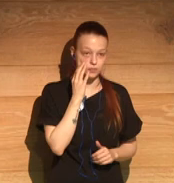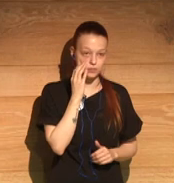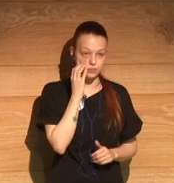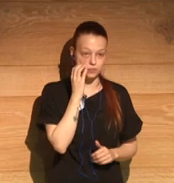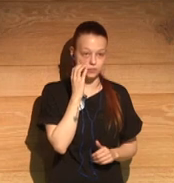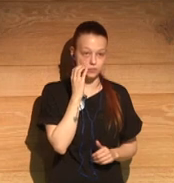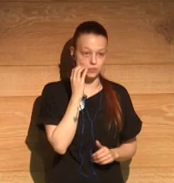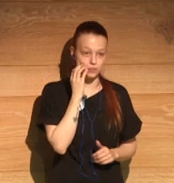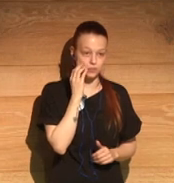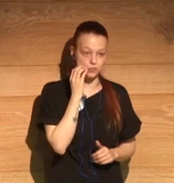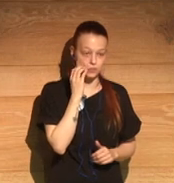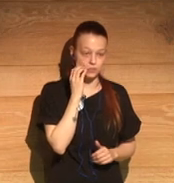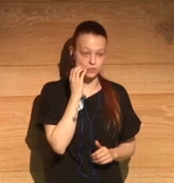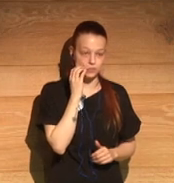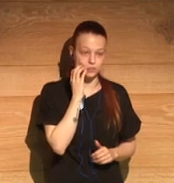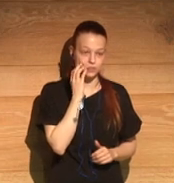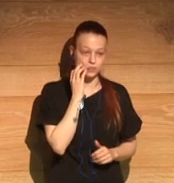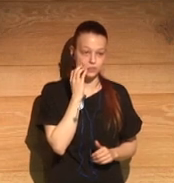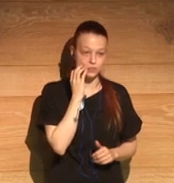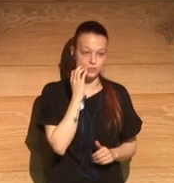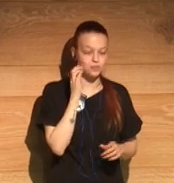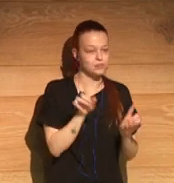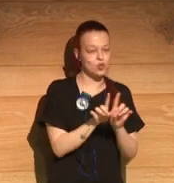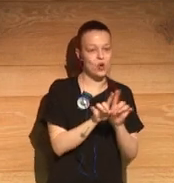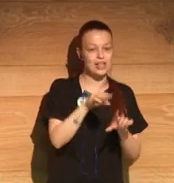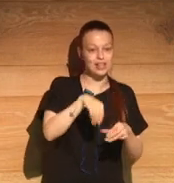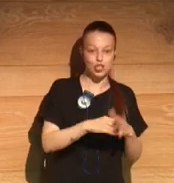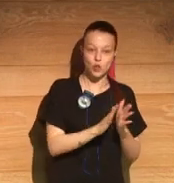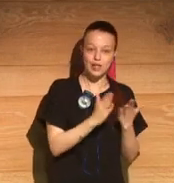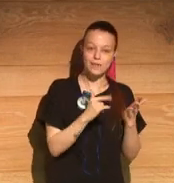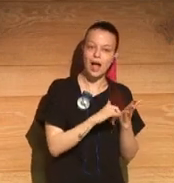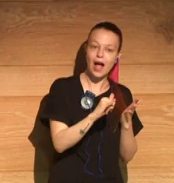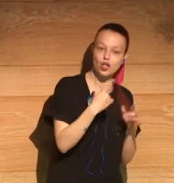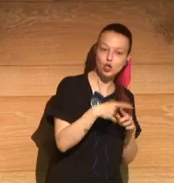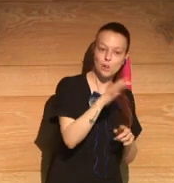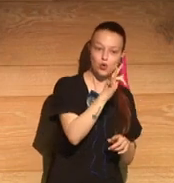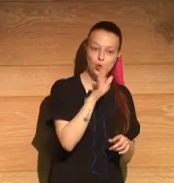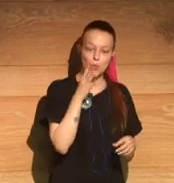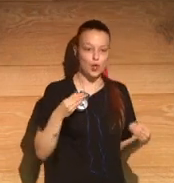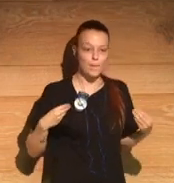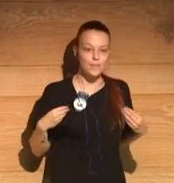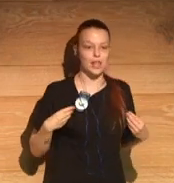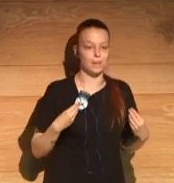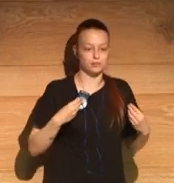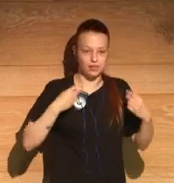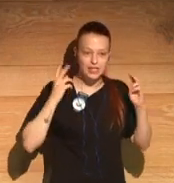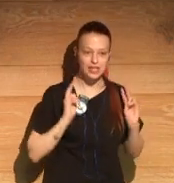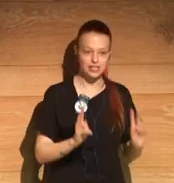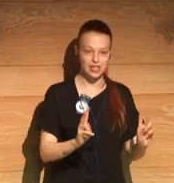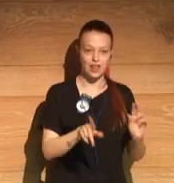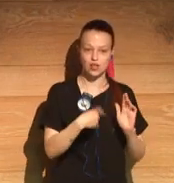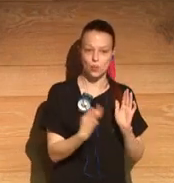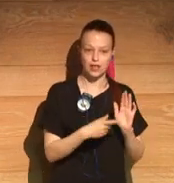although it does make you really want to live life. has this bright side of a life lived with intensity and